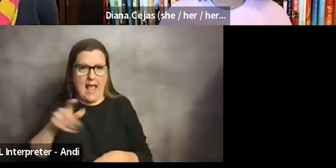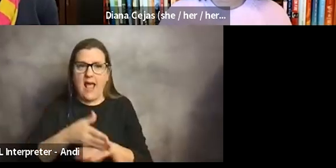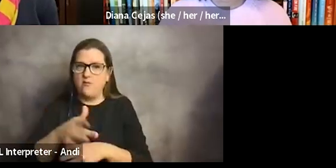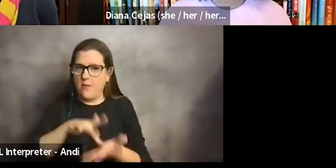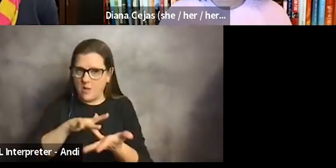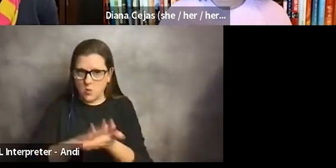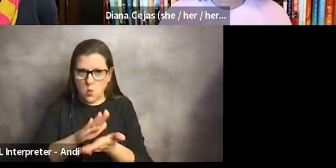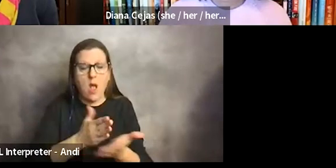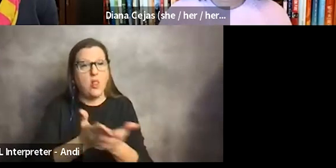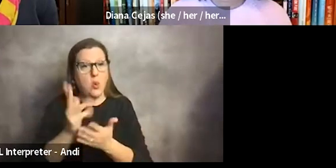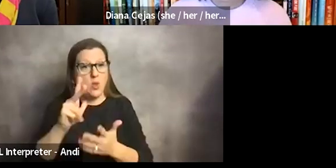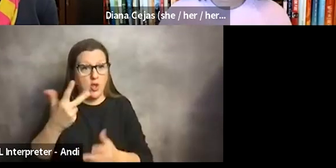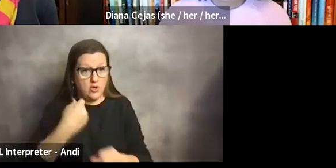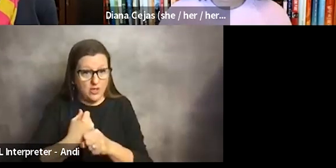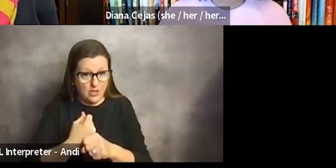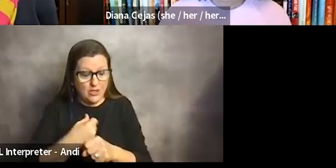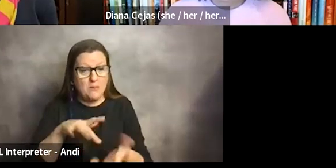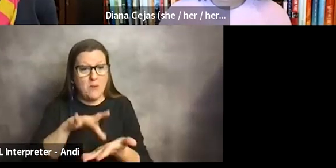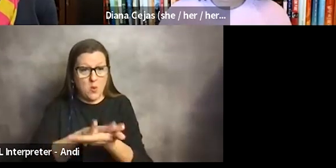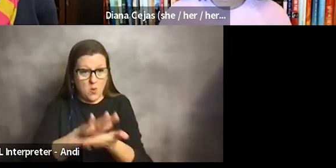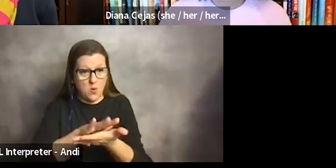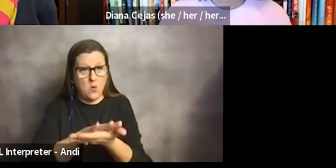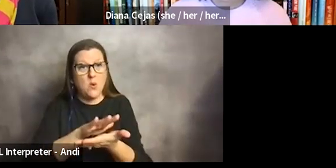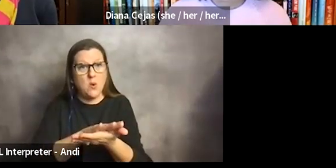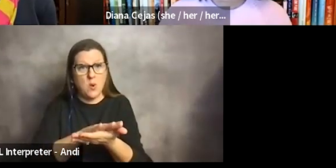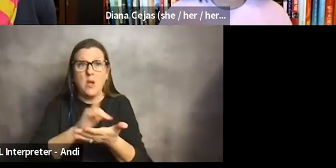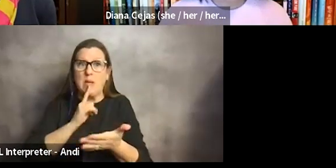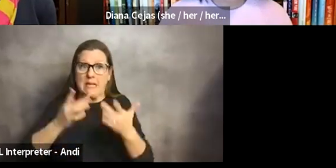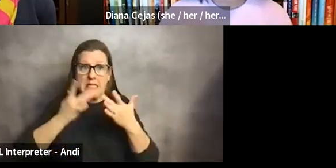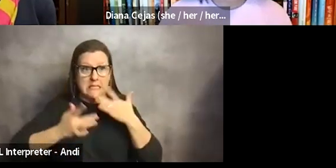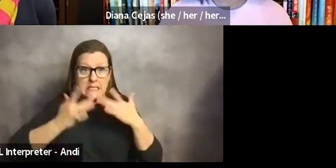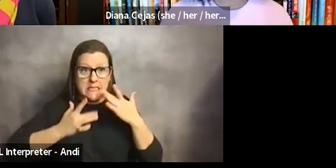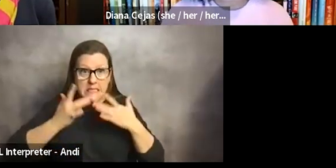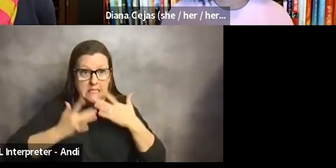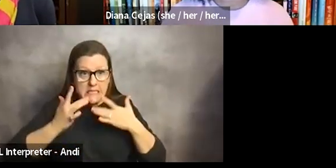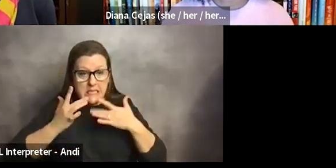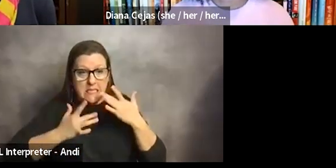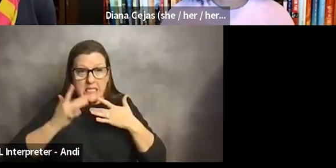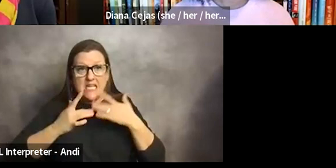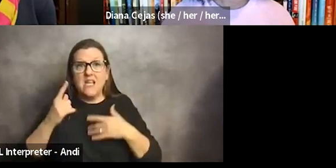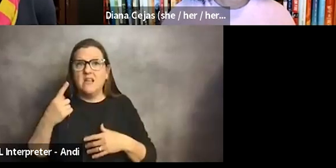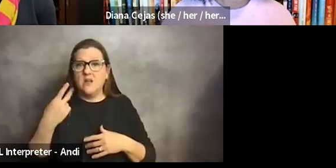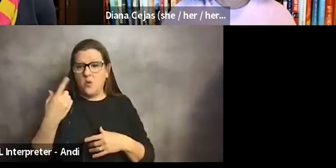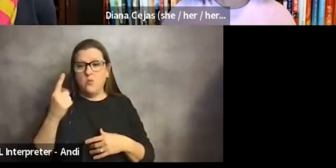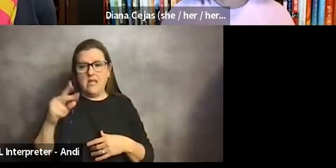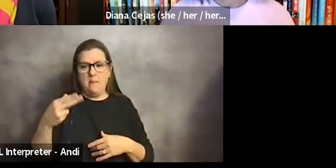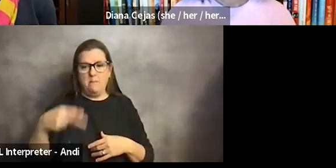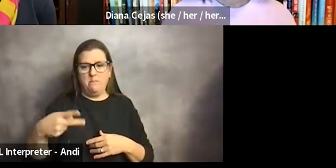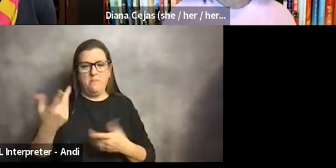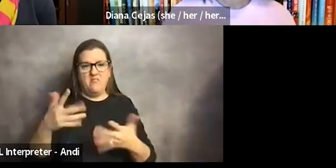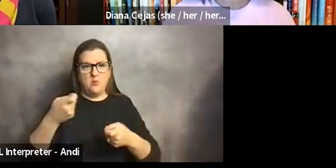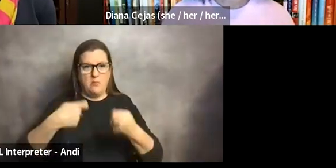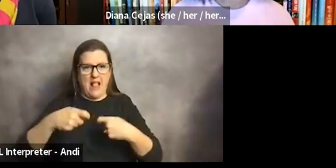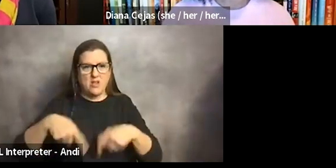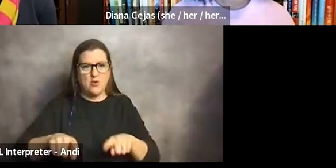made it for my third year of medical school sort of living on a prayer, I had one of my hips replaced as a fourth year medical student, which